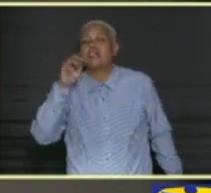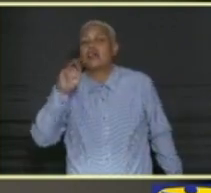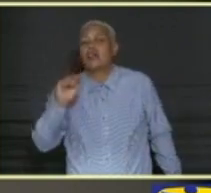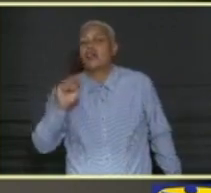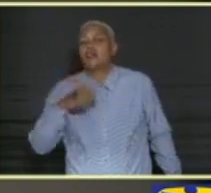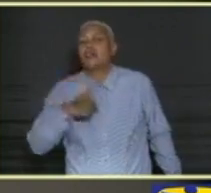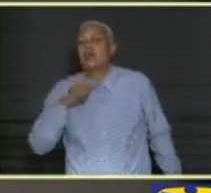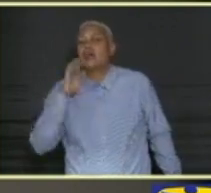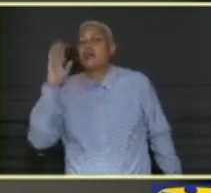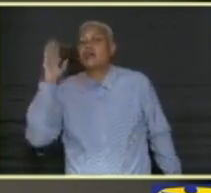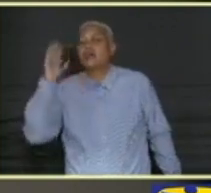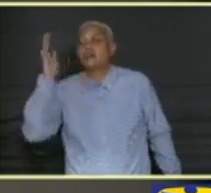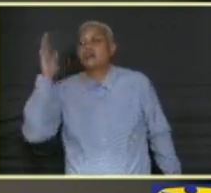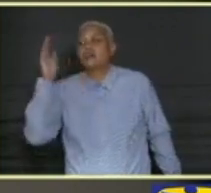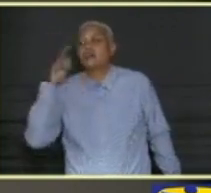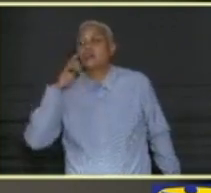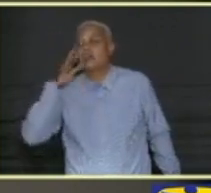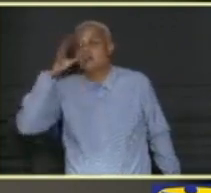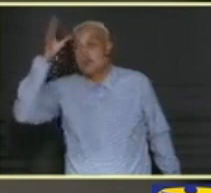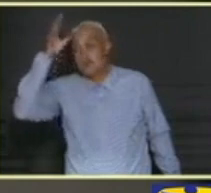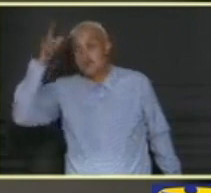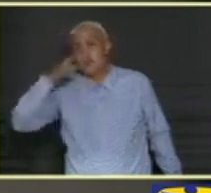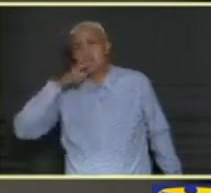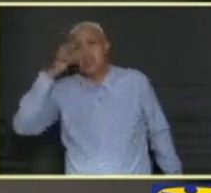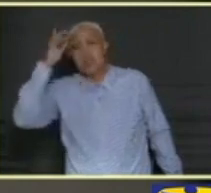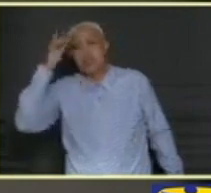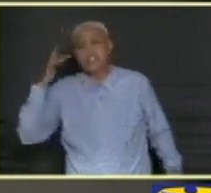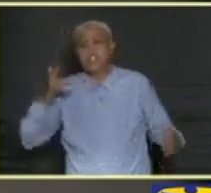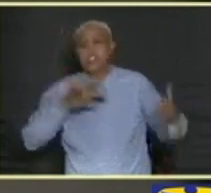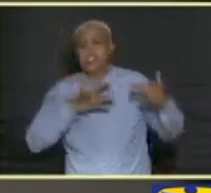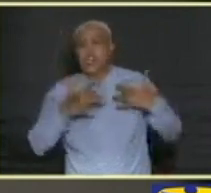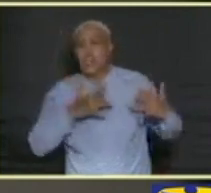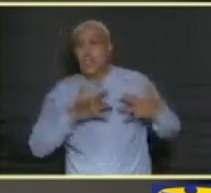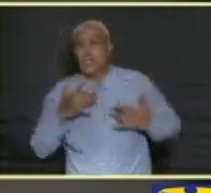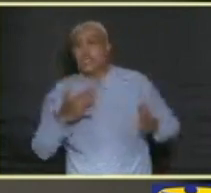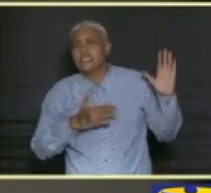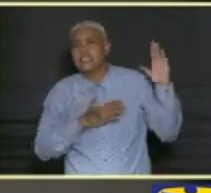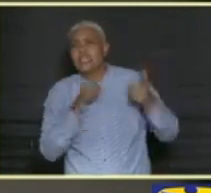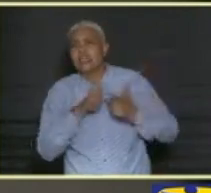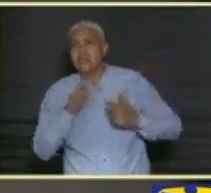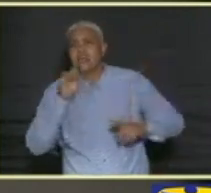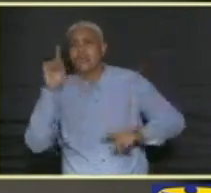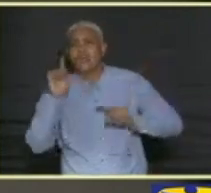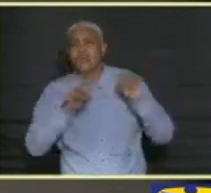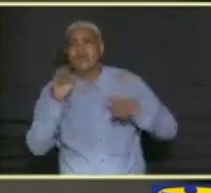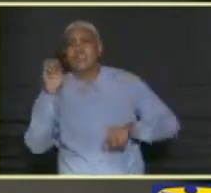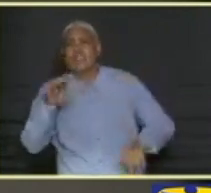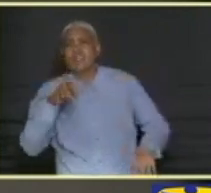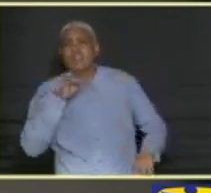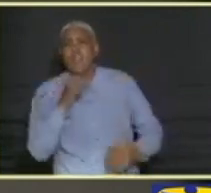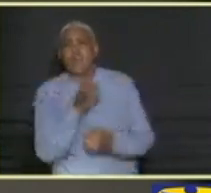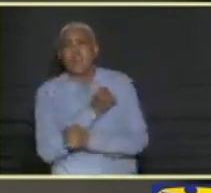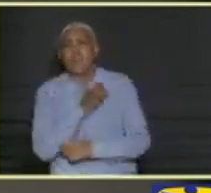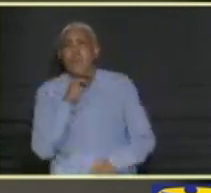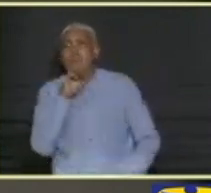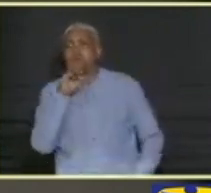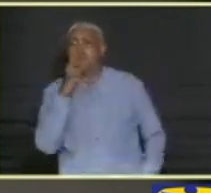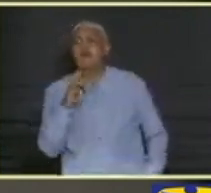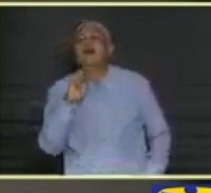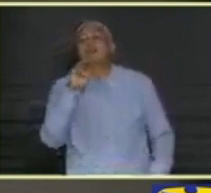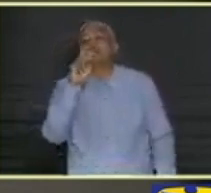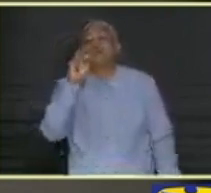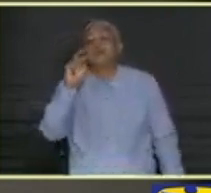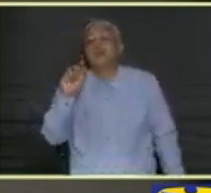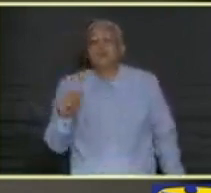I speak as a parent, a concerned citizen, and the president of the Love March Movement, which is a youth Christian